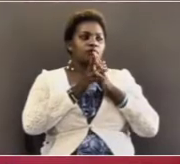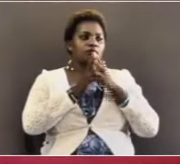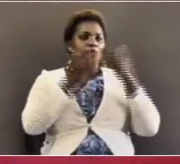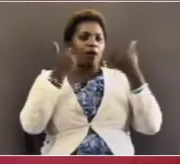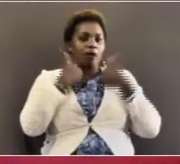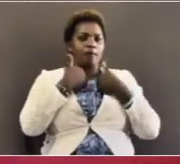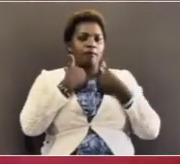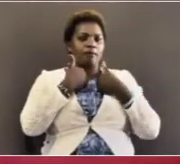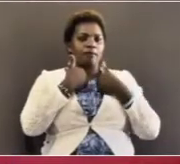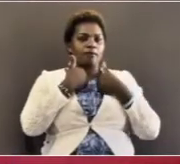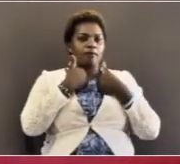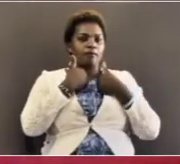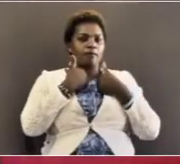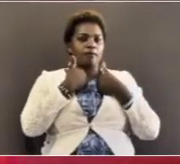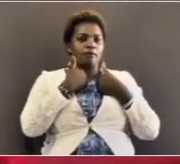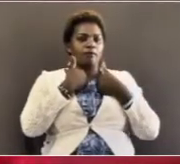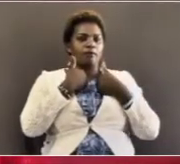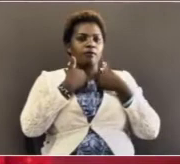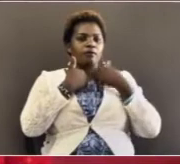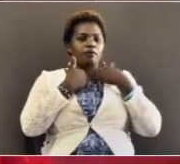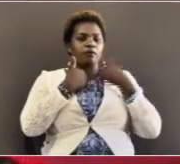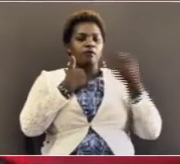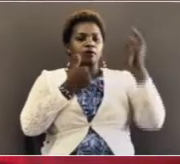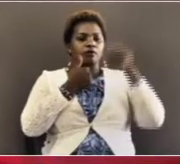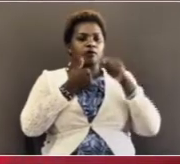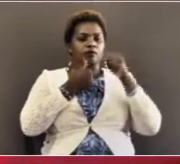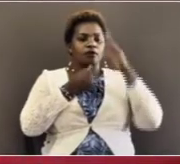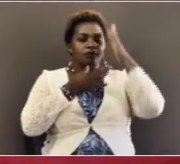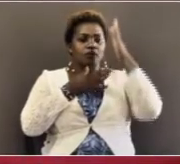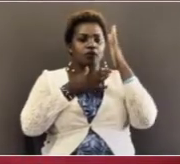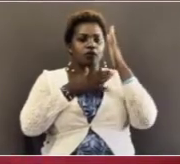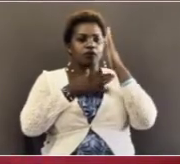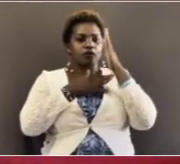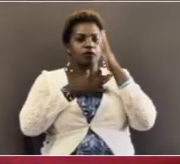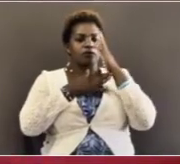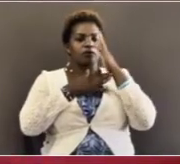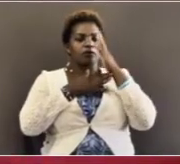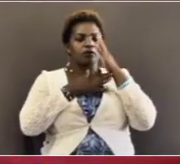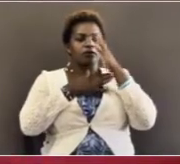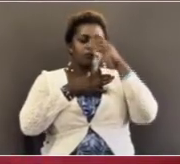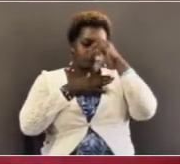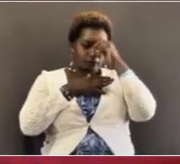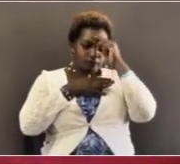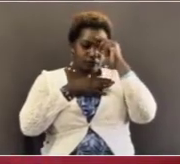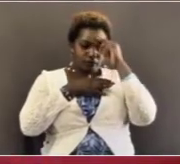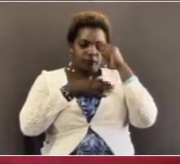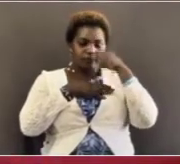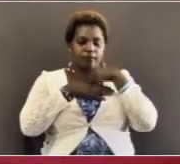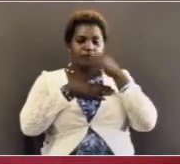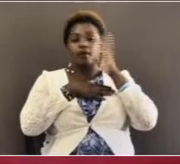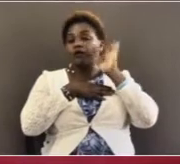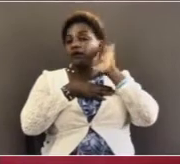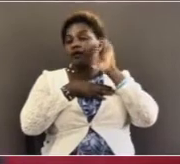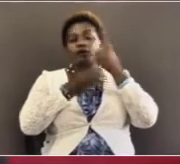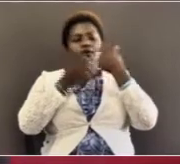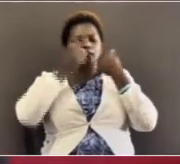I want to come to you because I hear your cry